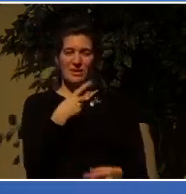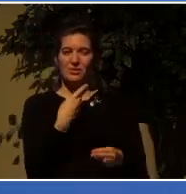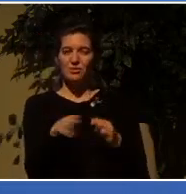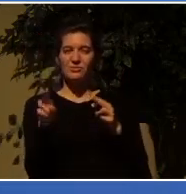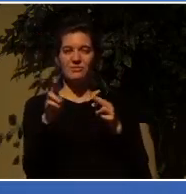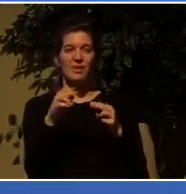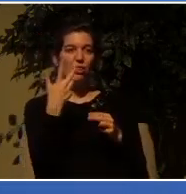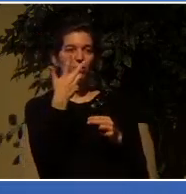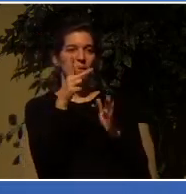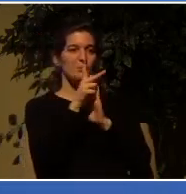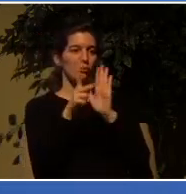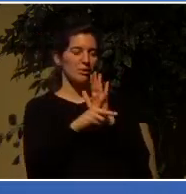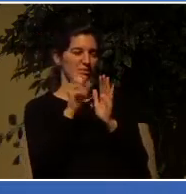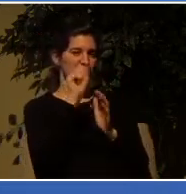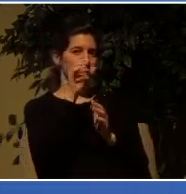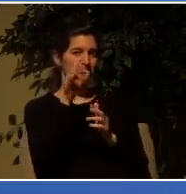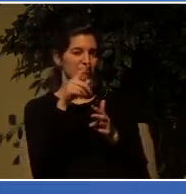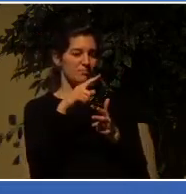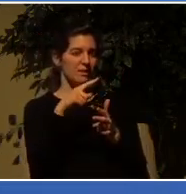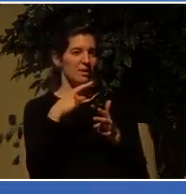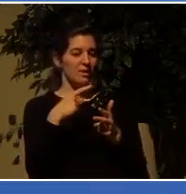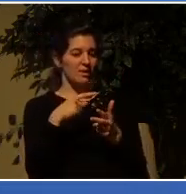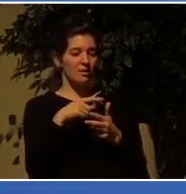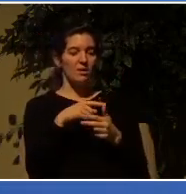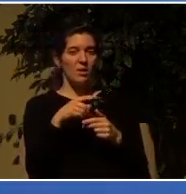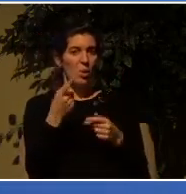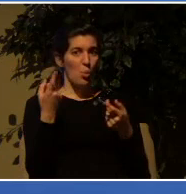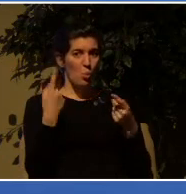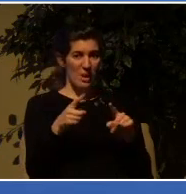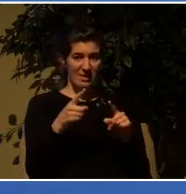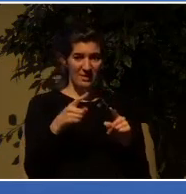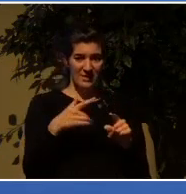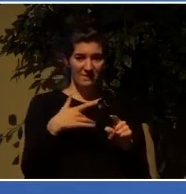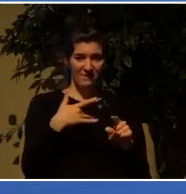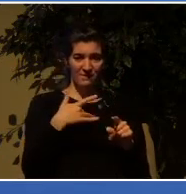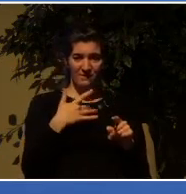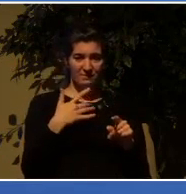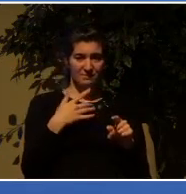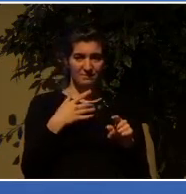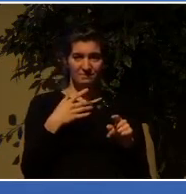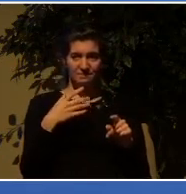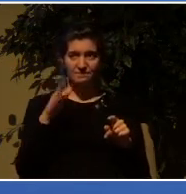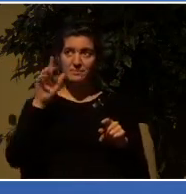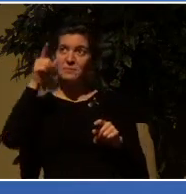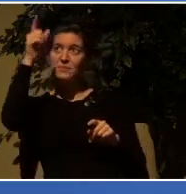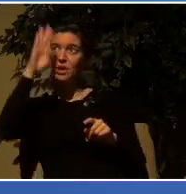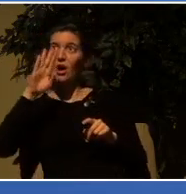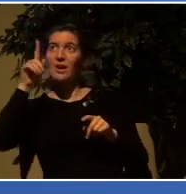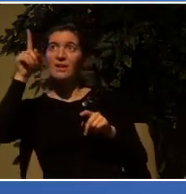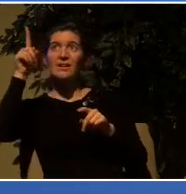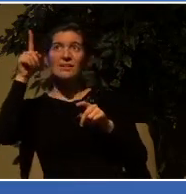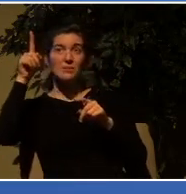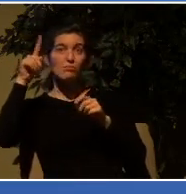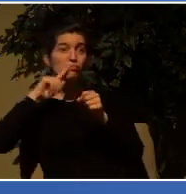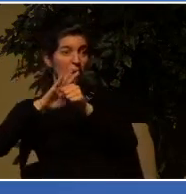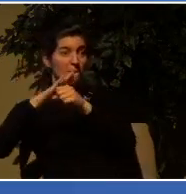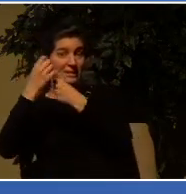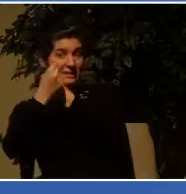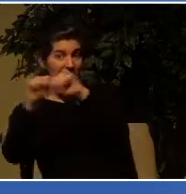to when there is a gap between the deliverance that God promises us